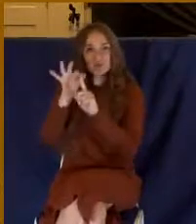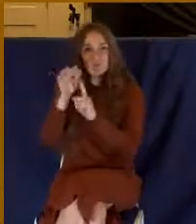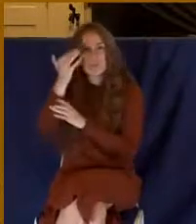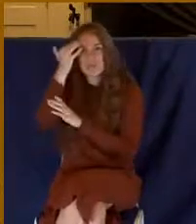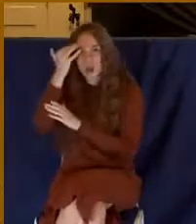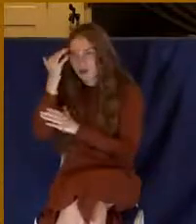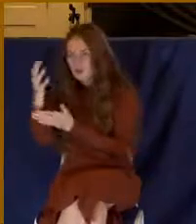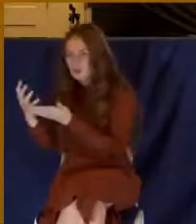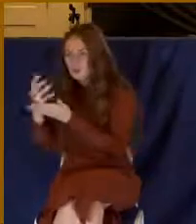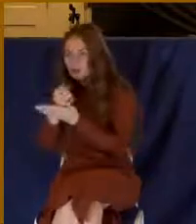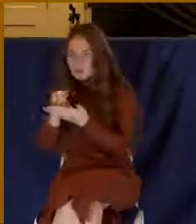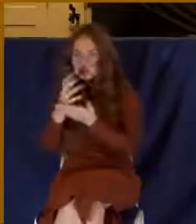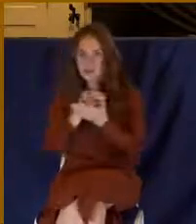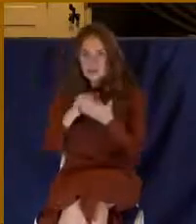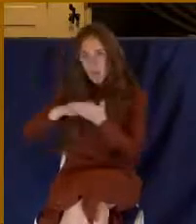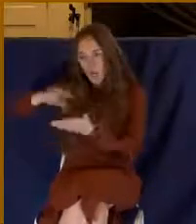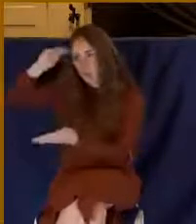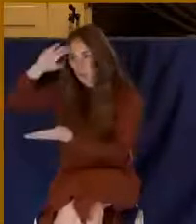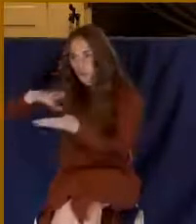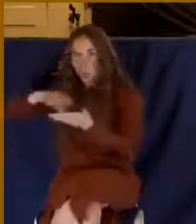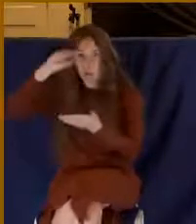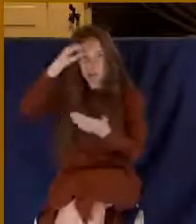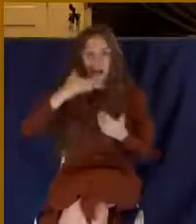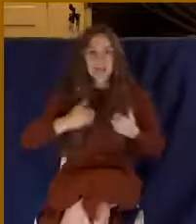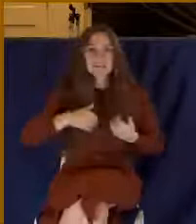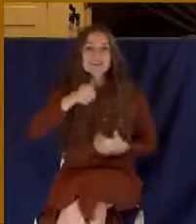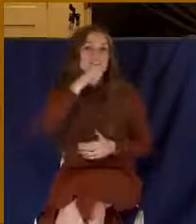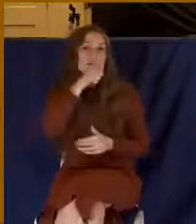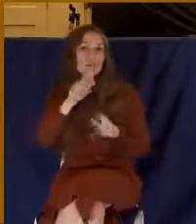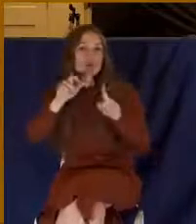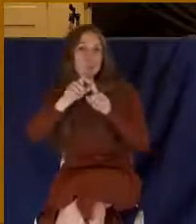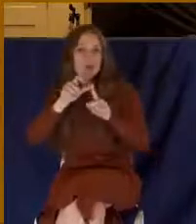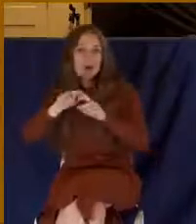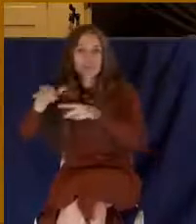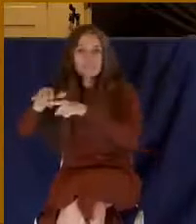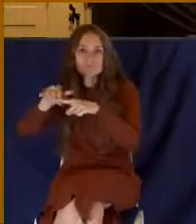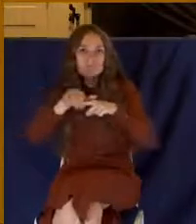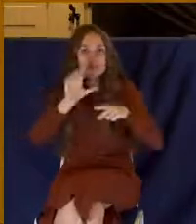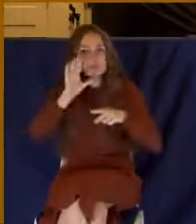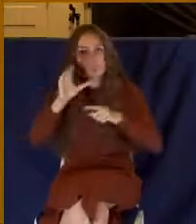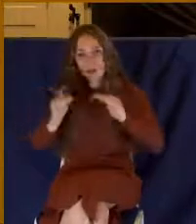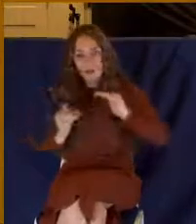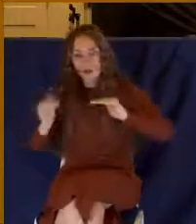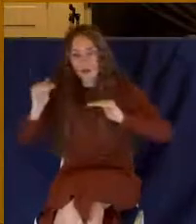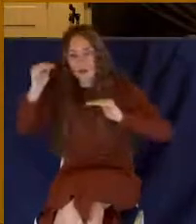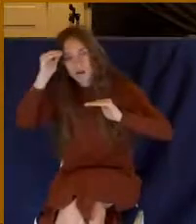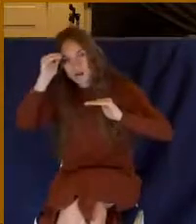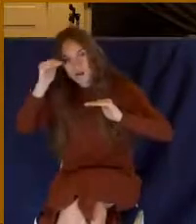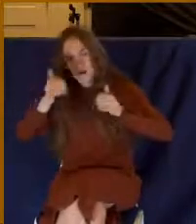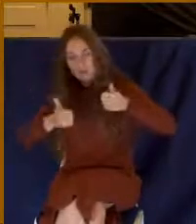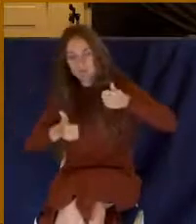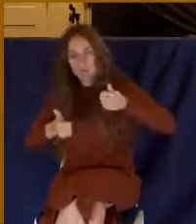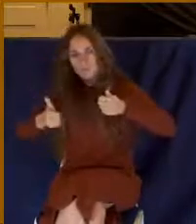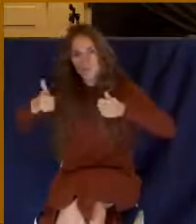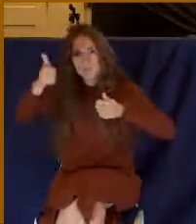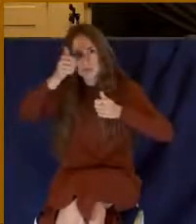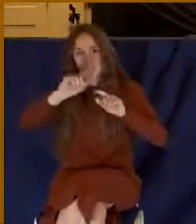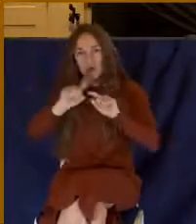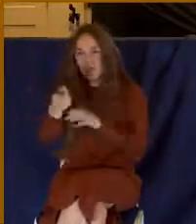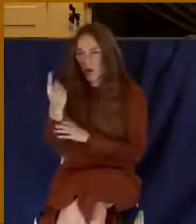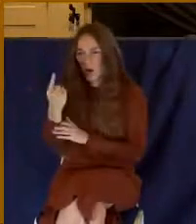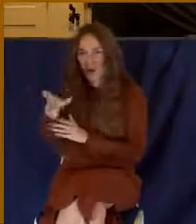word for knowledge. Secret words that would pass you up the chain, but there was this one God blocking, and it was your job to disobey him.